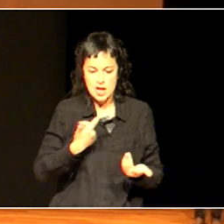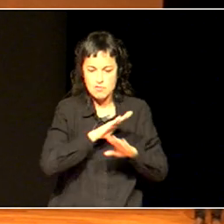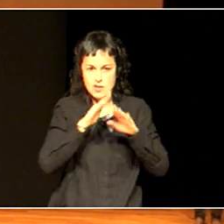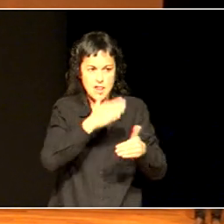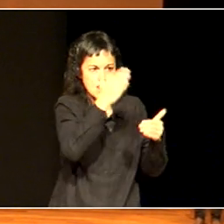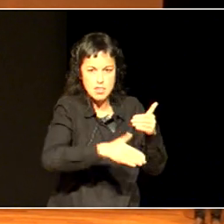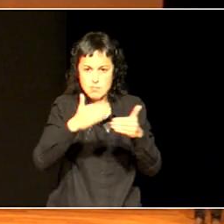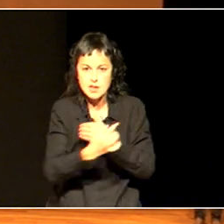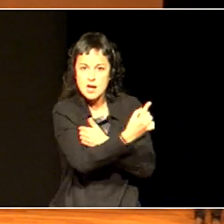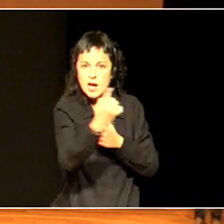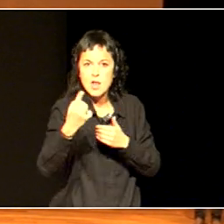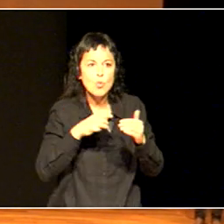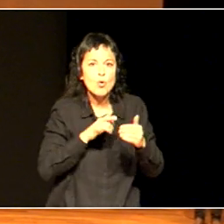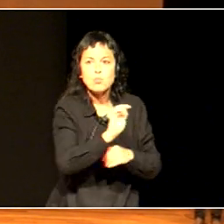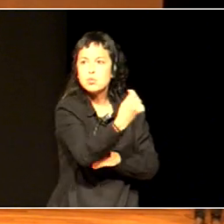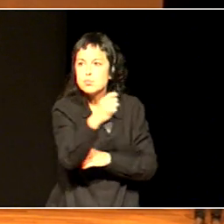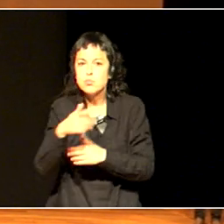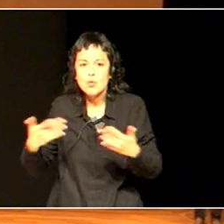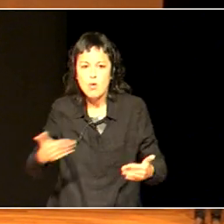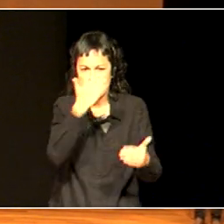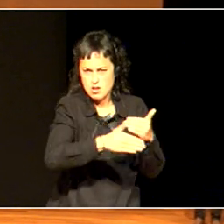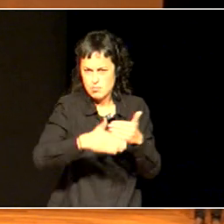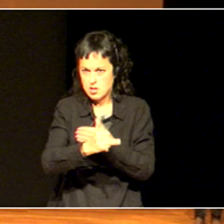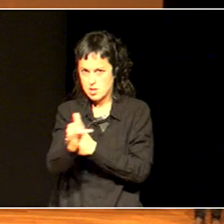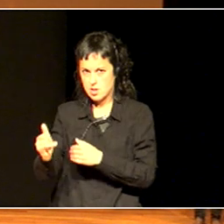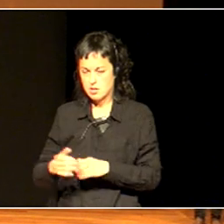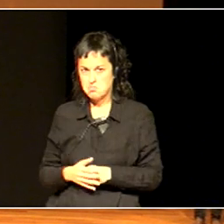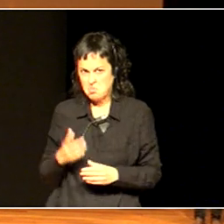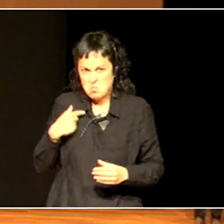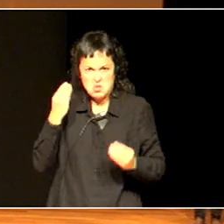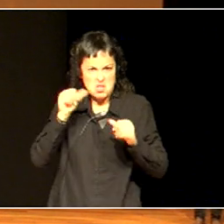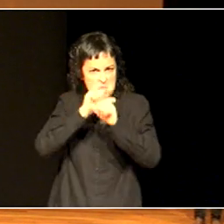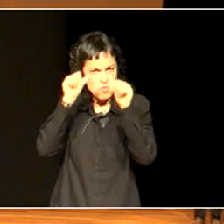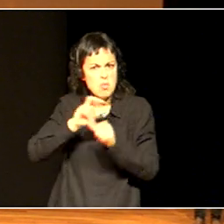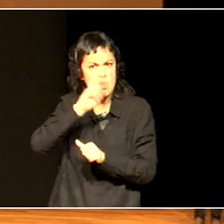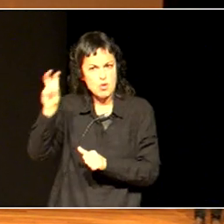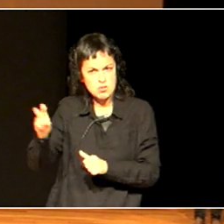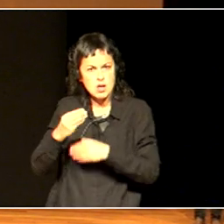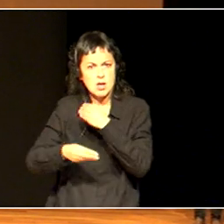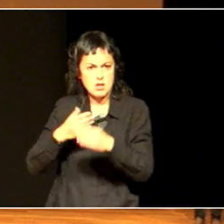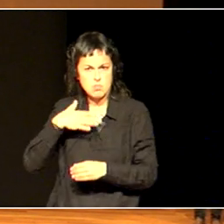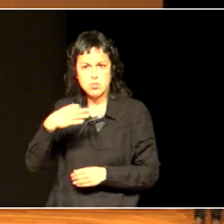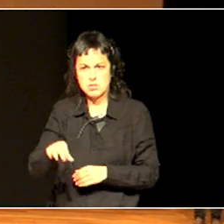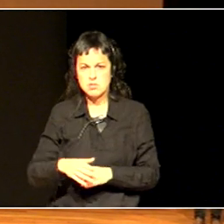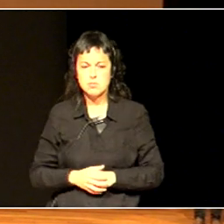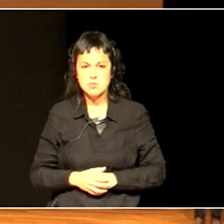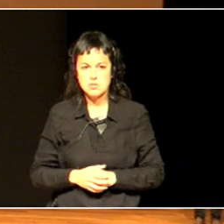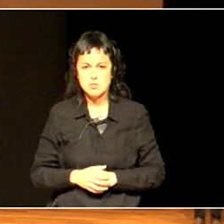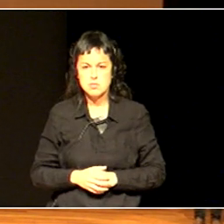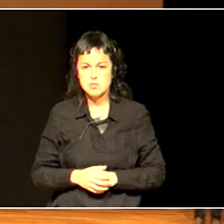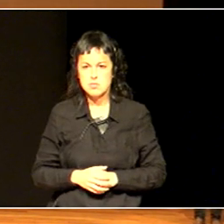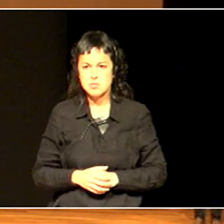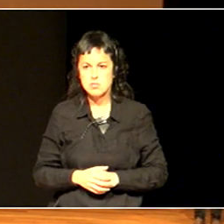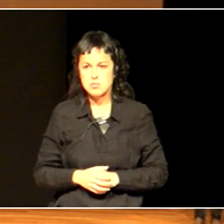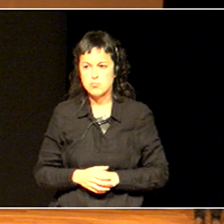There's another way, it seems to me, towards high achievement. And I